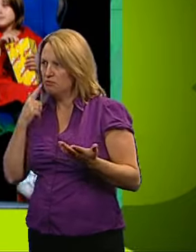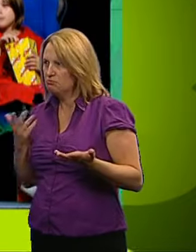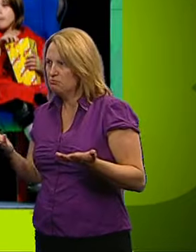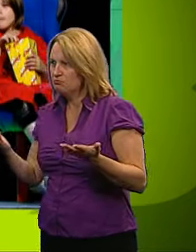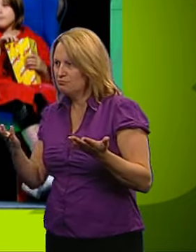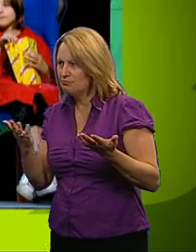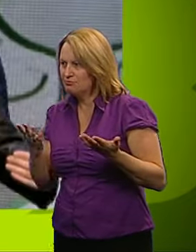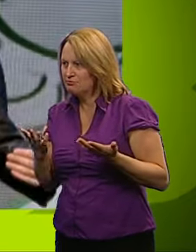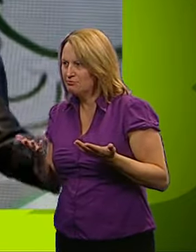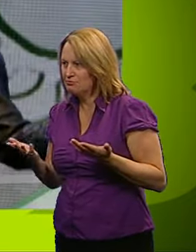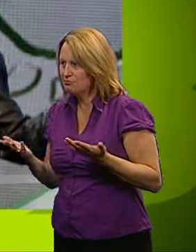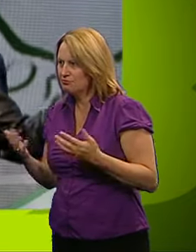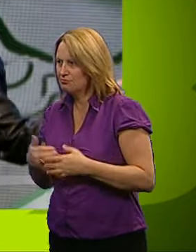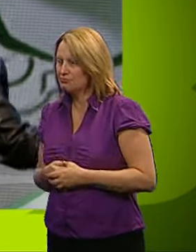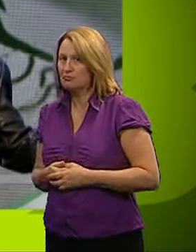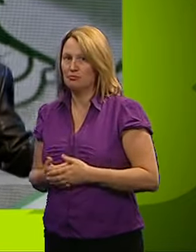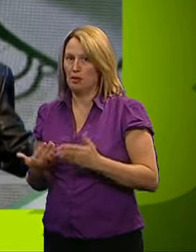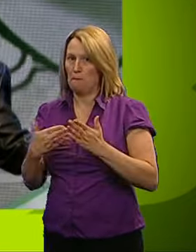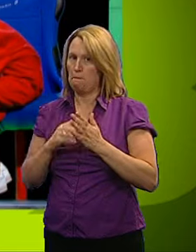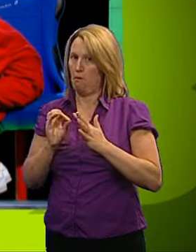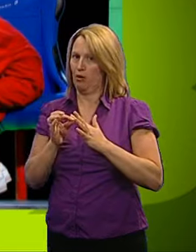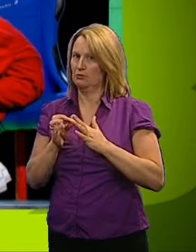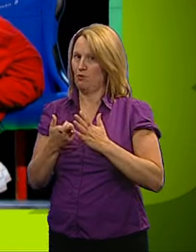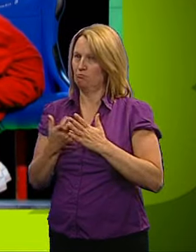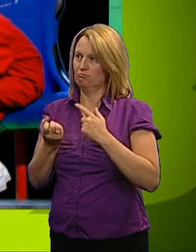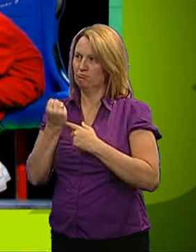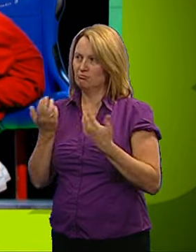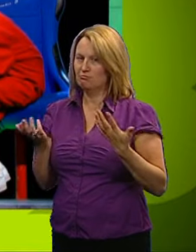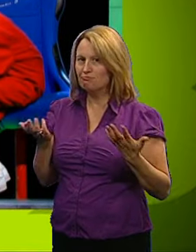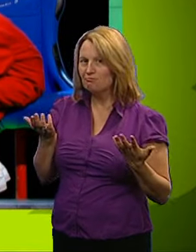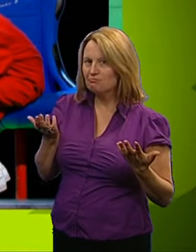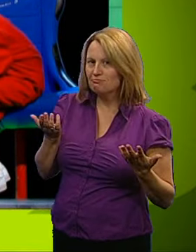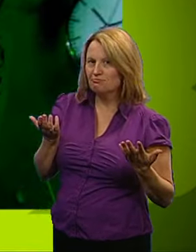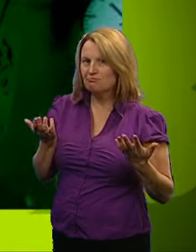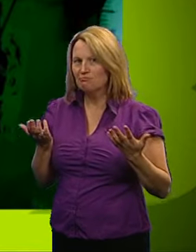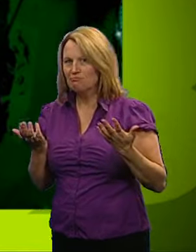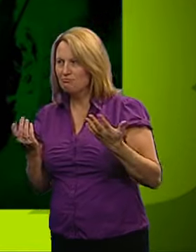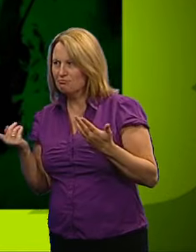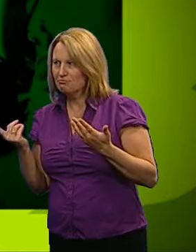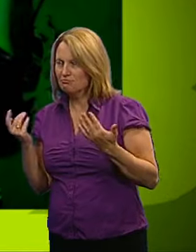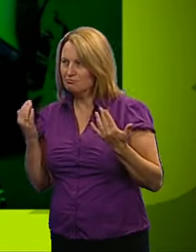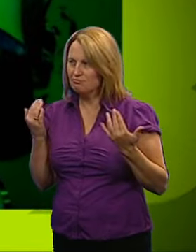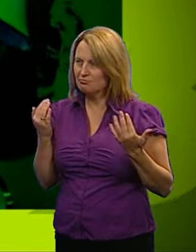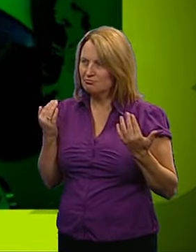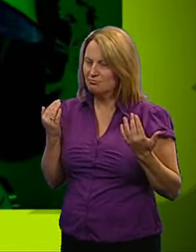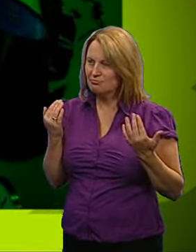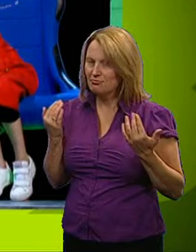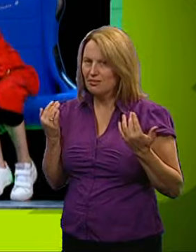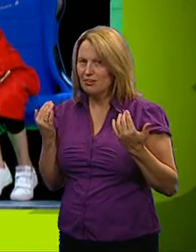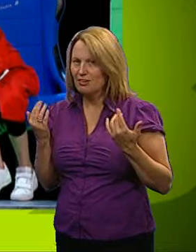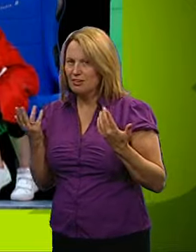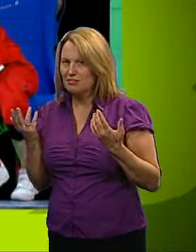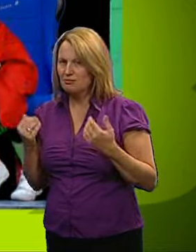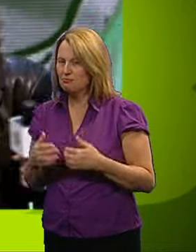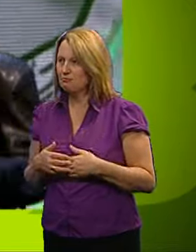knock the punchback over? You have a think about it, teams, because there's another point up for grabs right now. Meanwhile, while you're thinking,